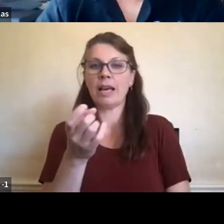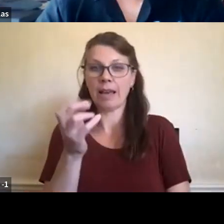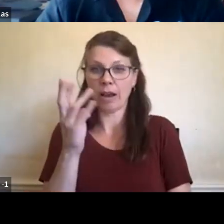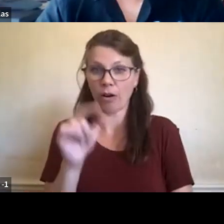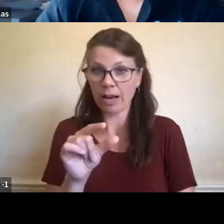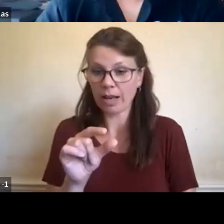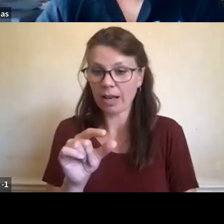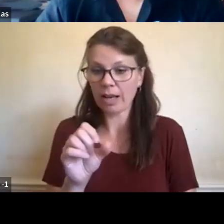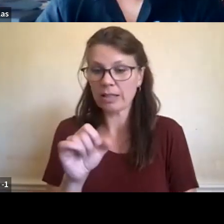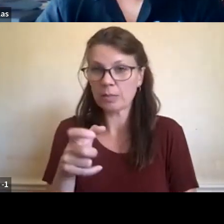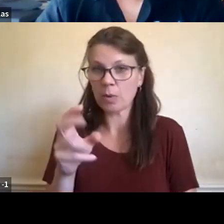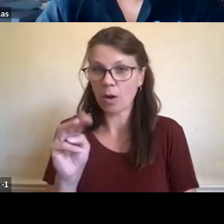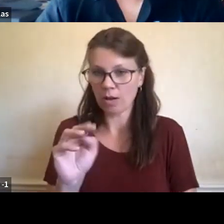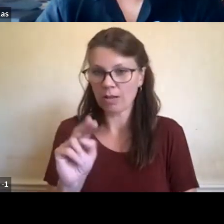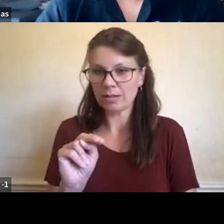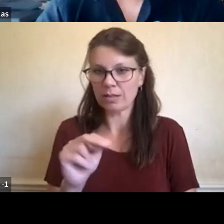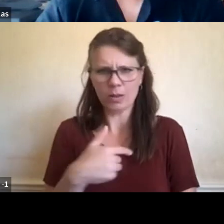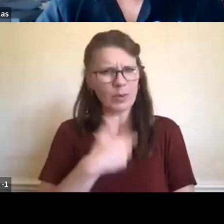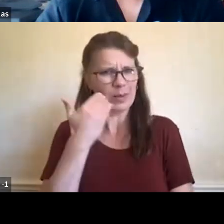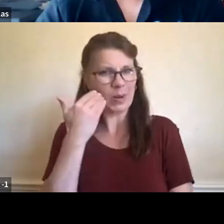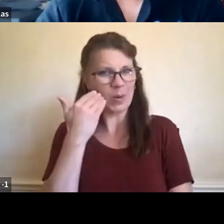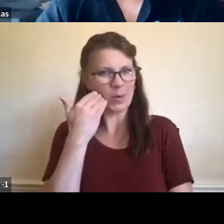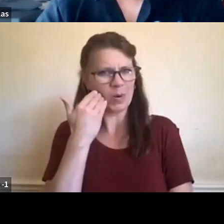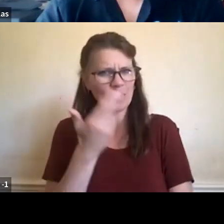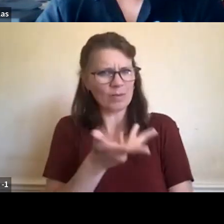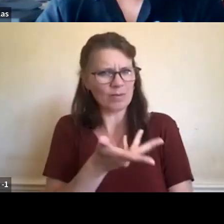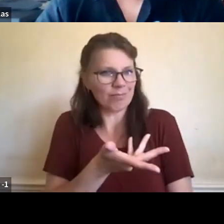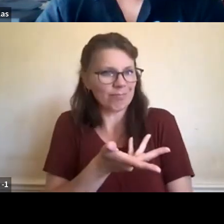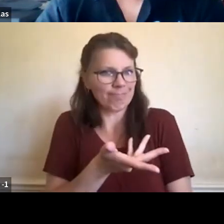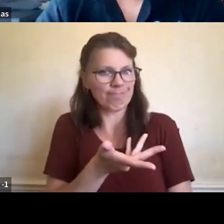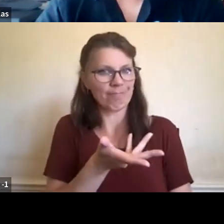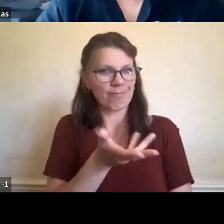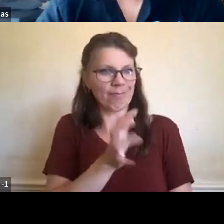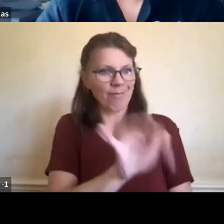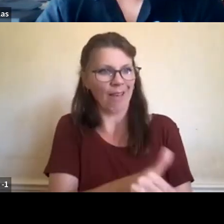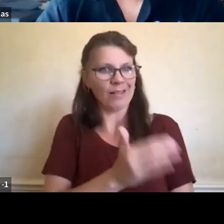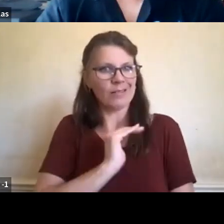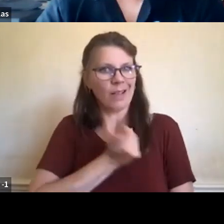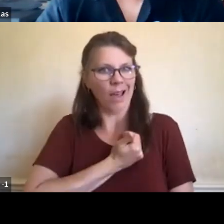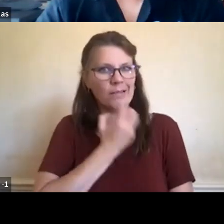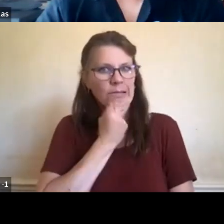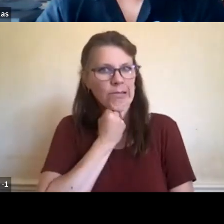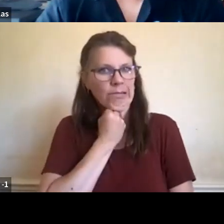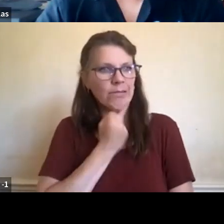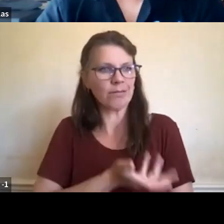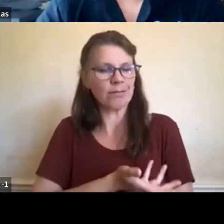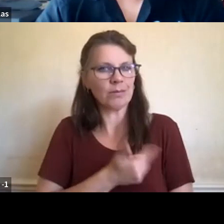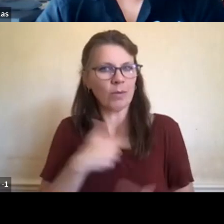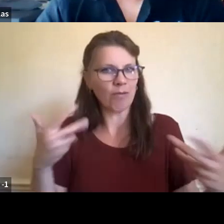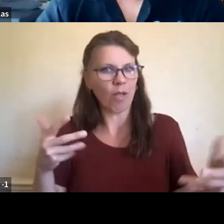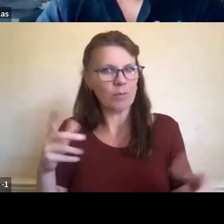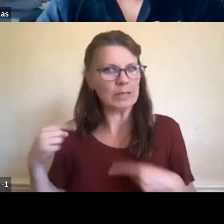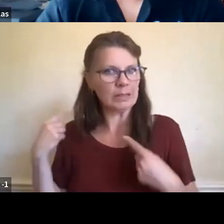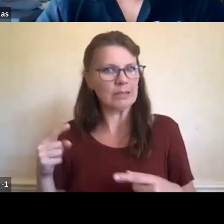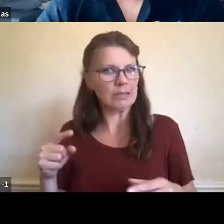we know quite a bit about that because it's, it's a, an important fishery to our community. And, you know, we could